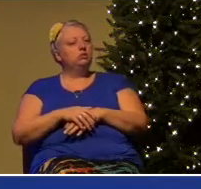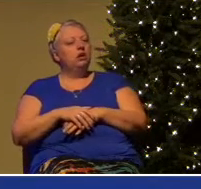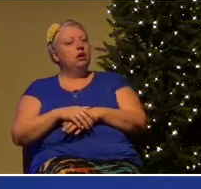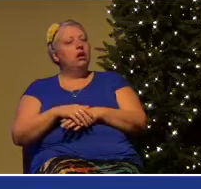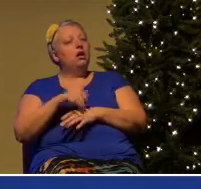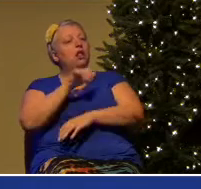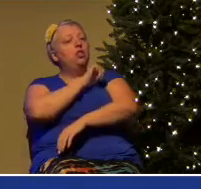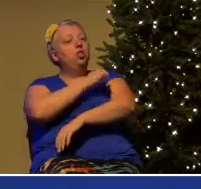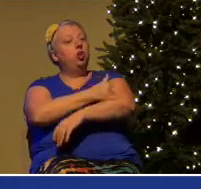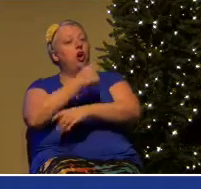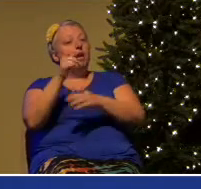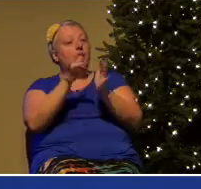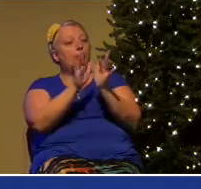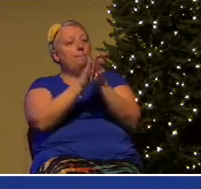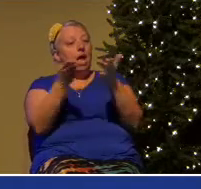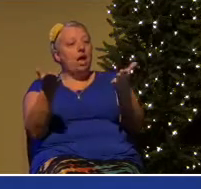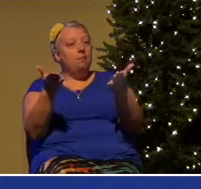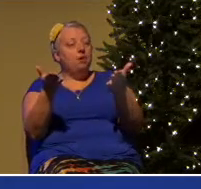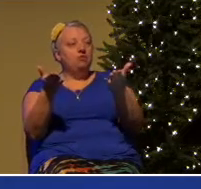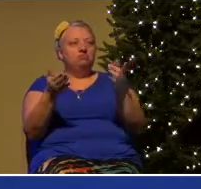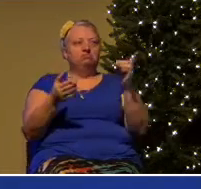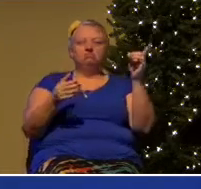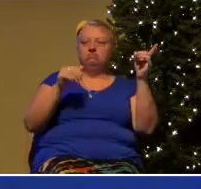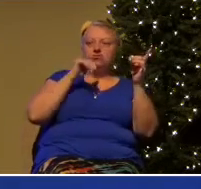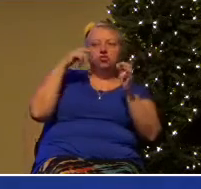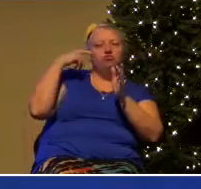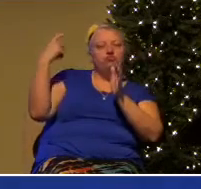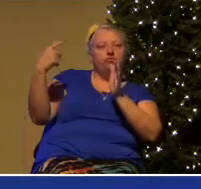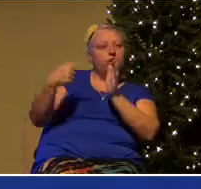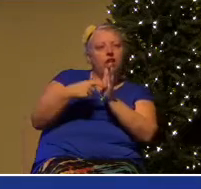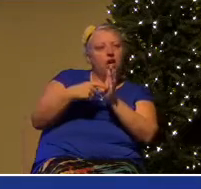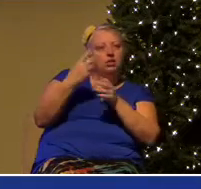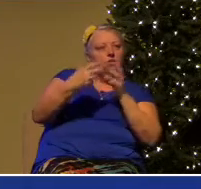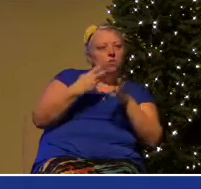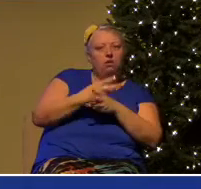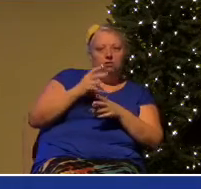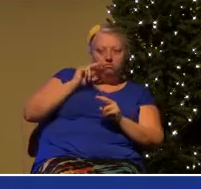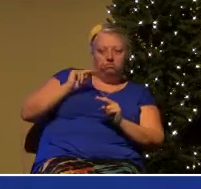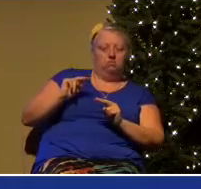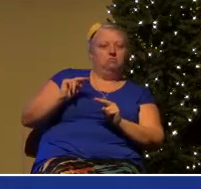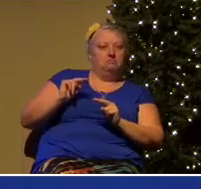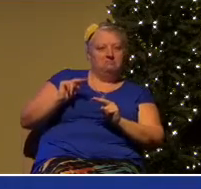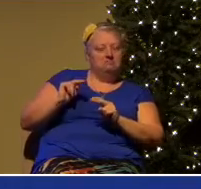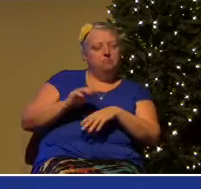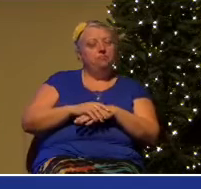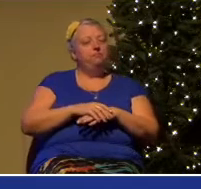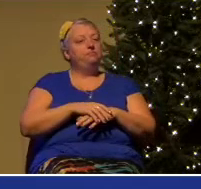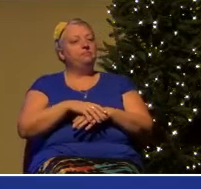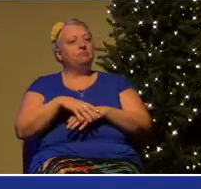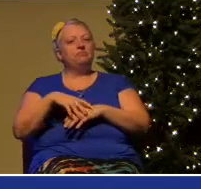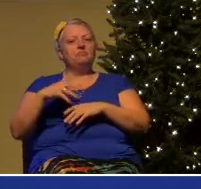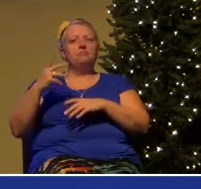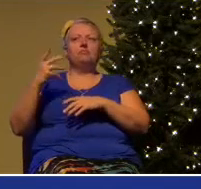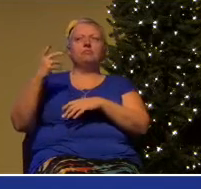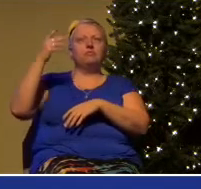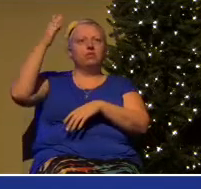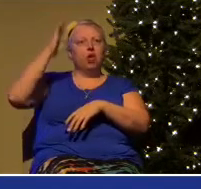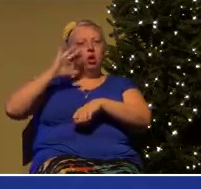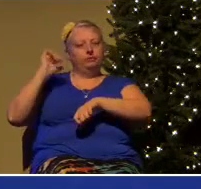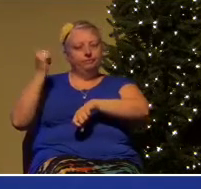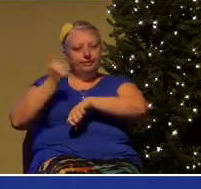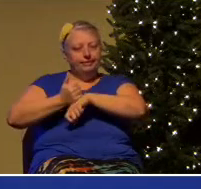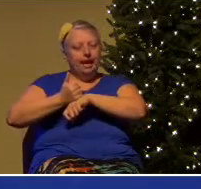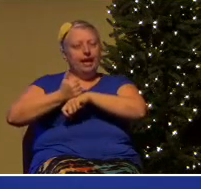No longer is the authority of institutions or leadership typically recognized